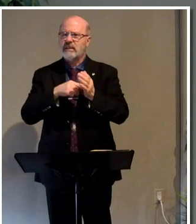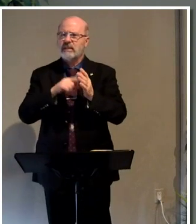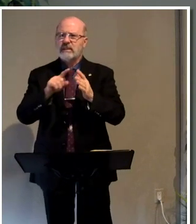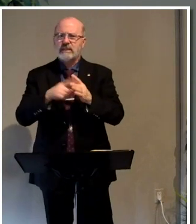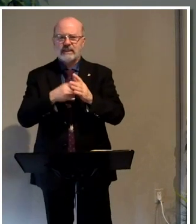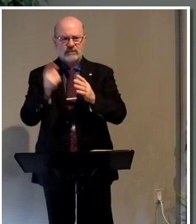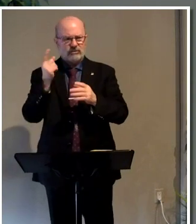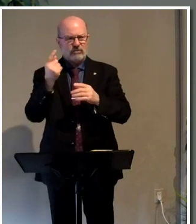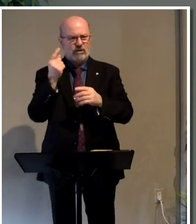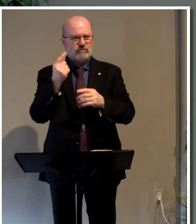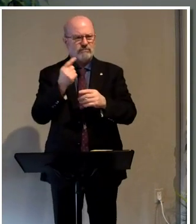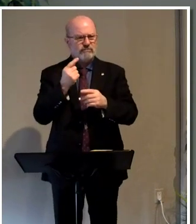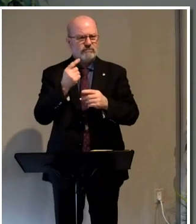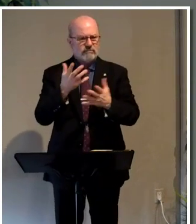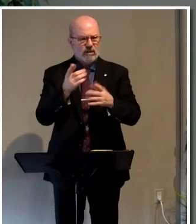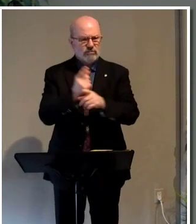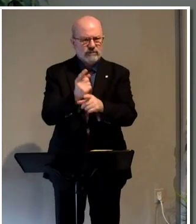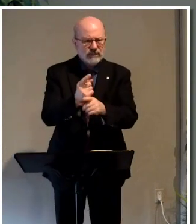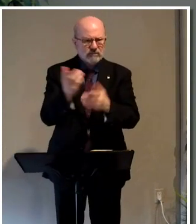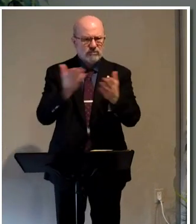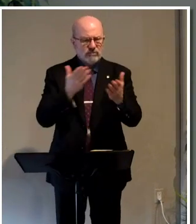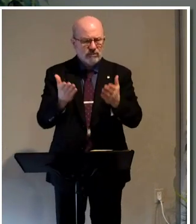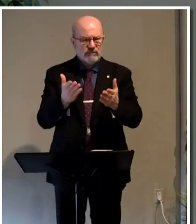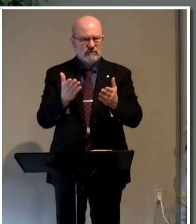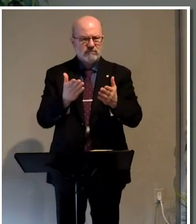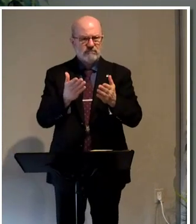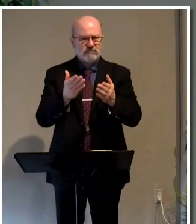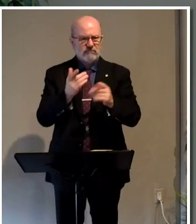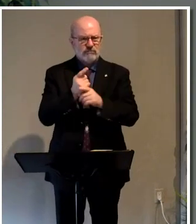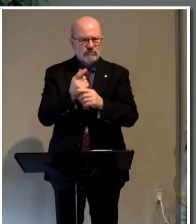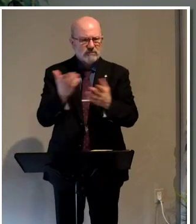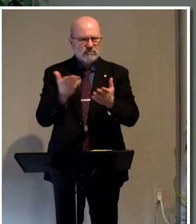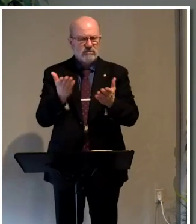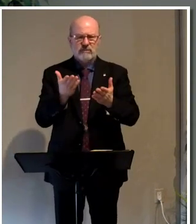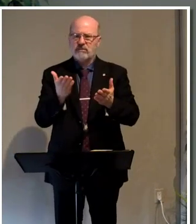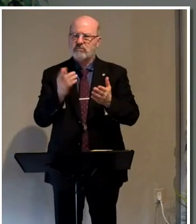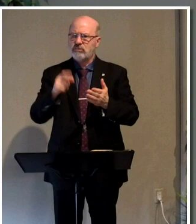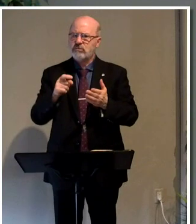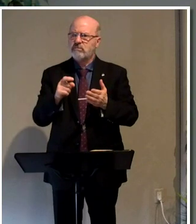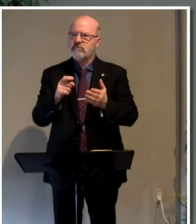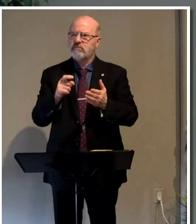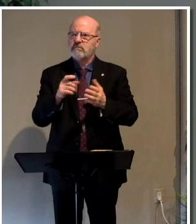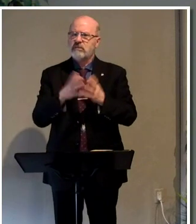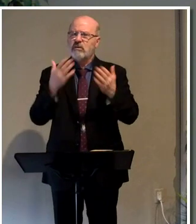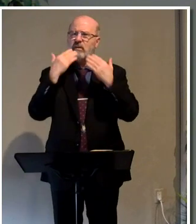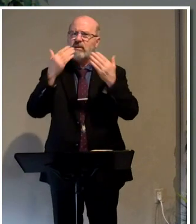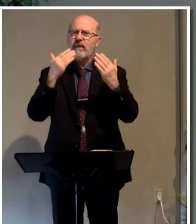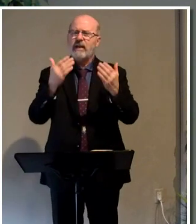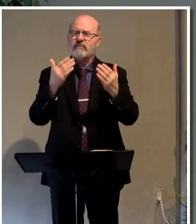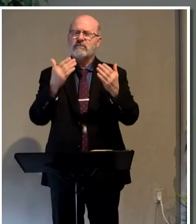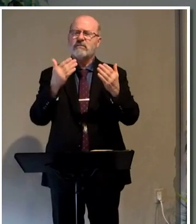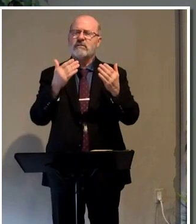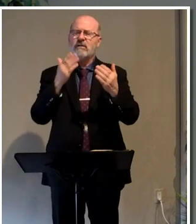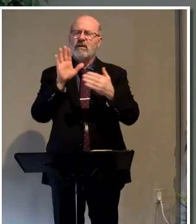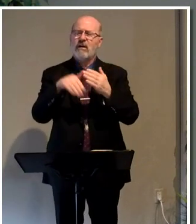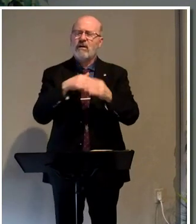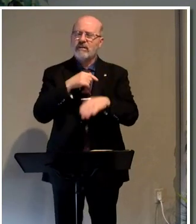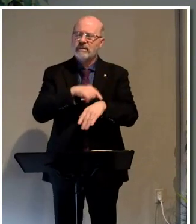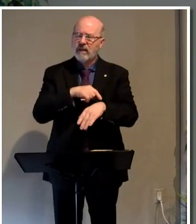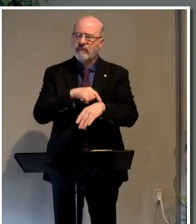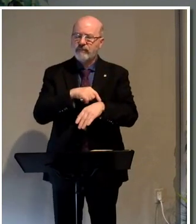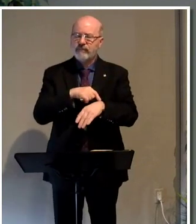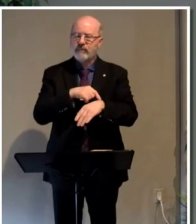reasonable service, according to that verse. It's reasonable. In fact, we should be so thankful and so grateful all the time